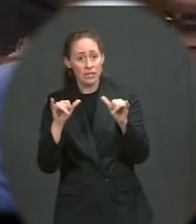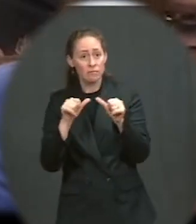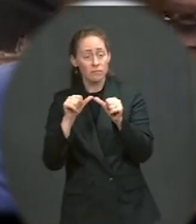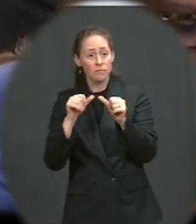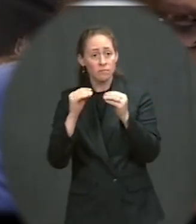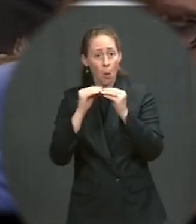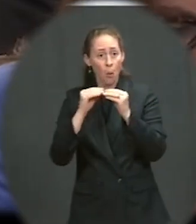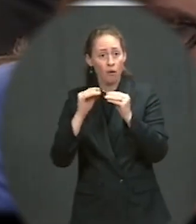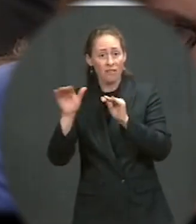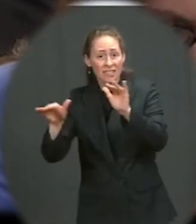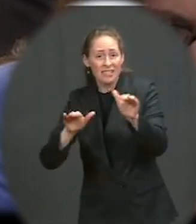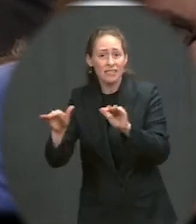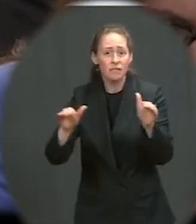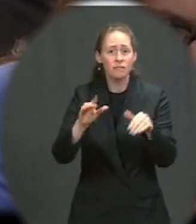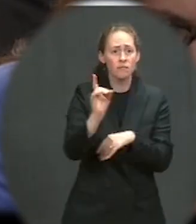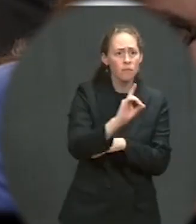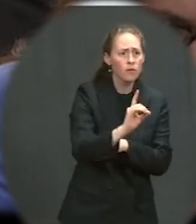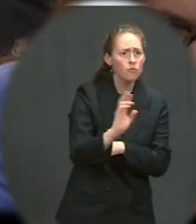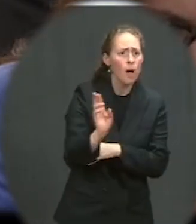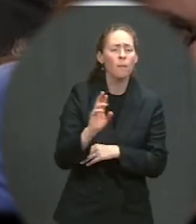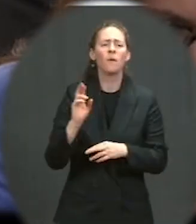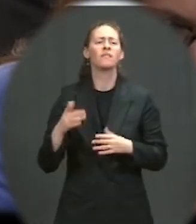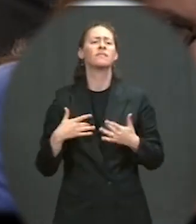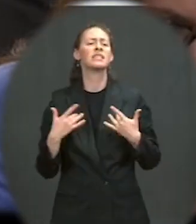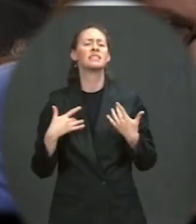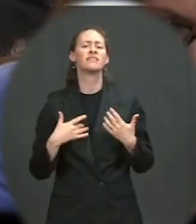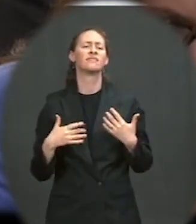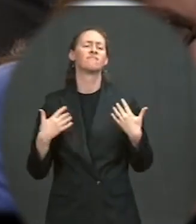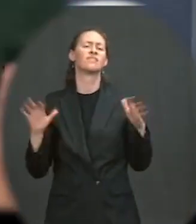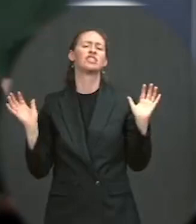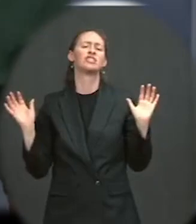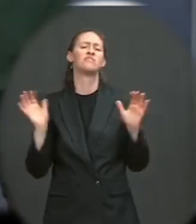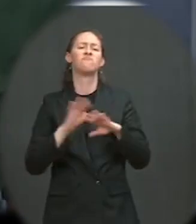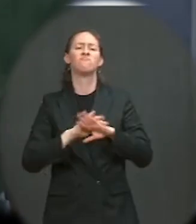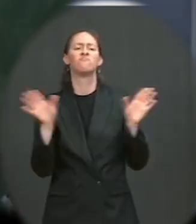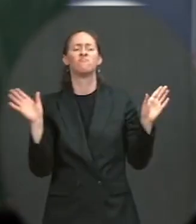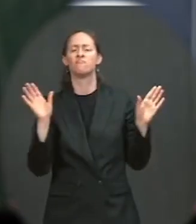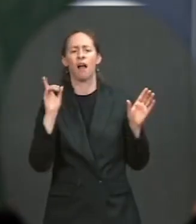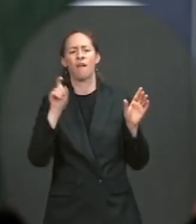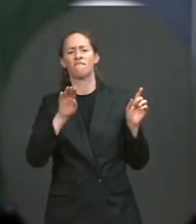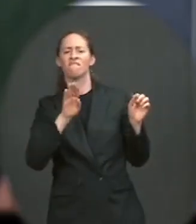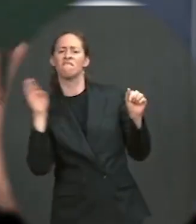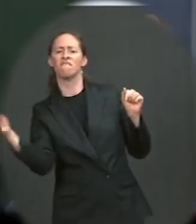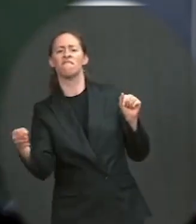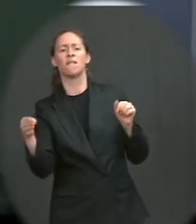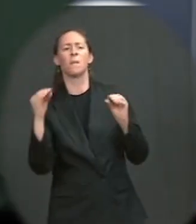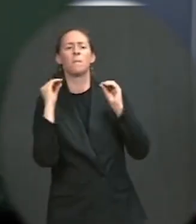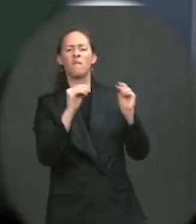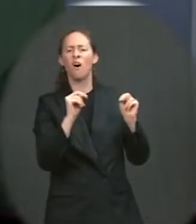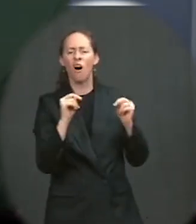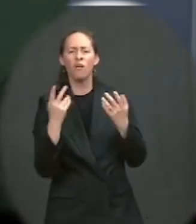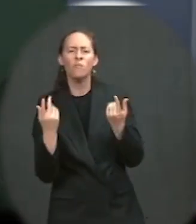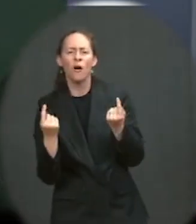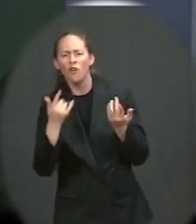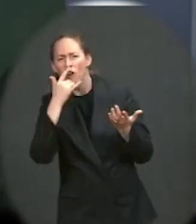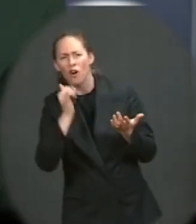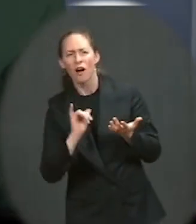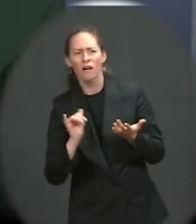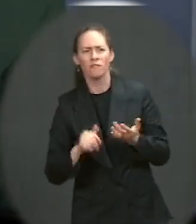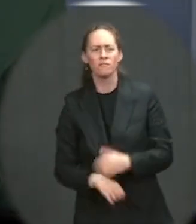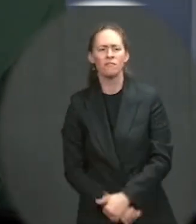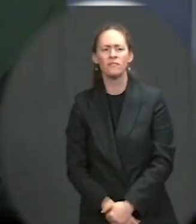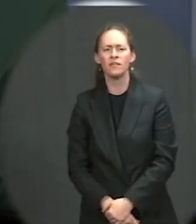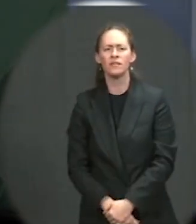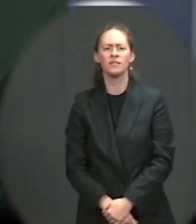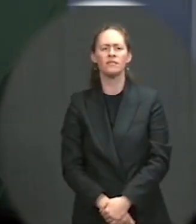kick the tires and go ahead with reconciliation on that? Well, we've always seen this, or seen this for some time, I should say, not always, as a